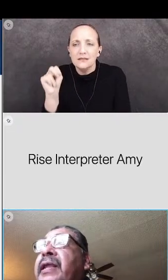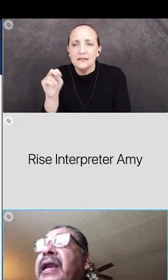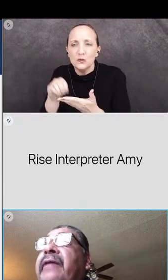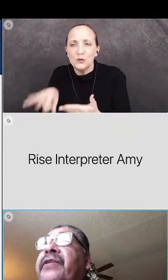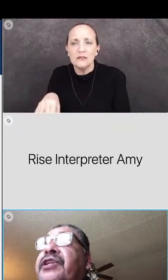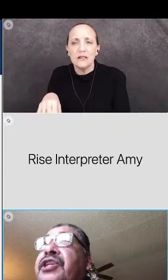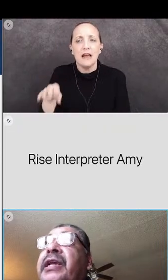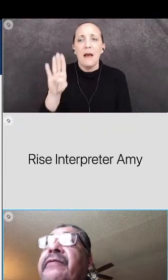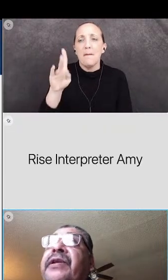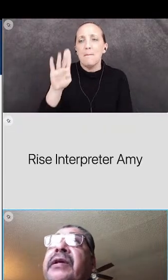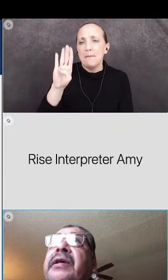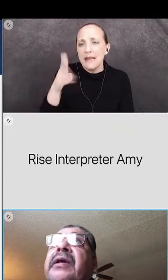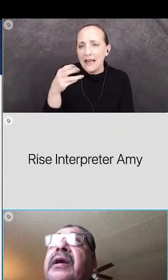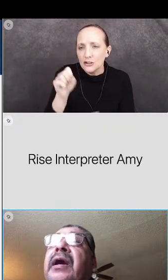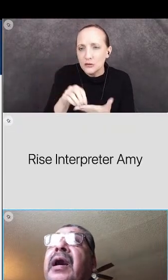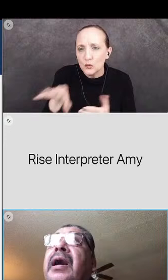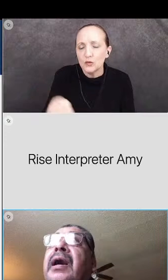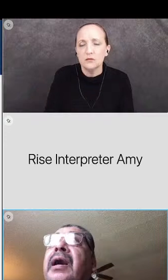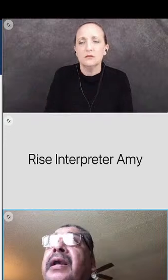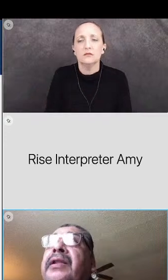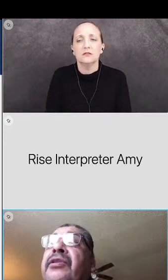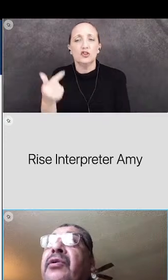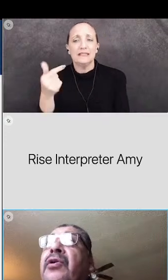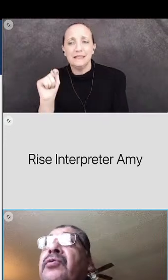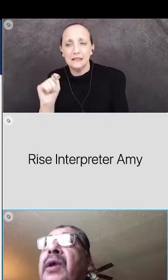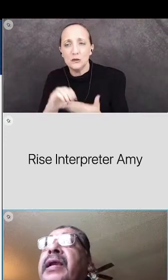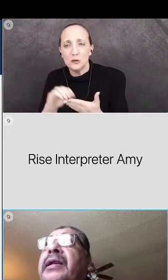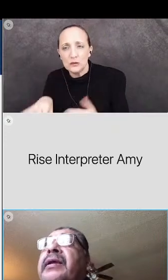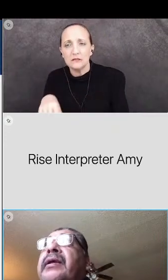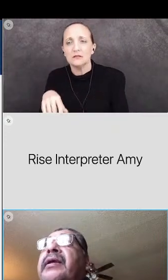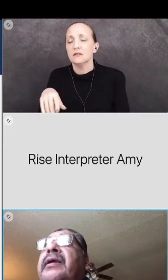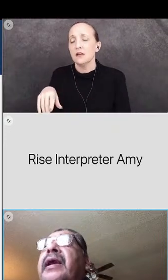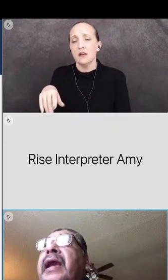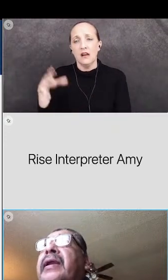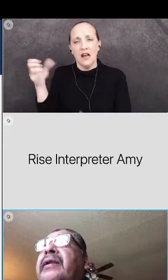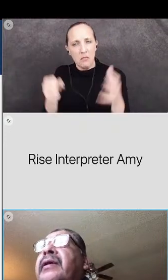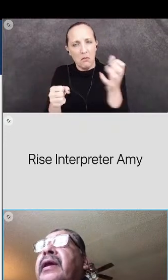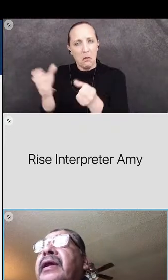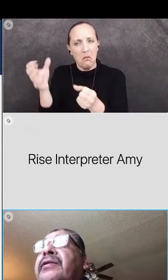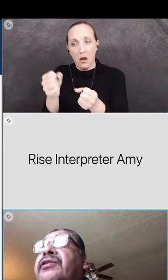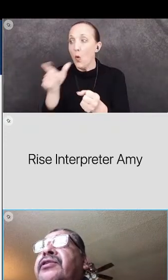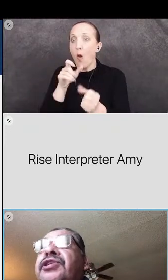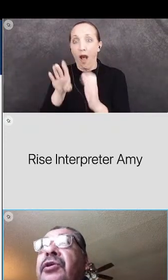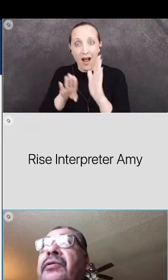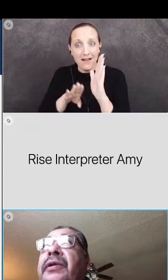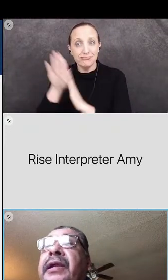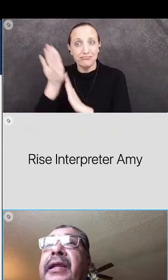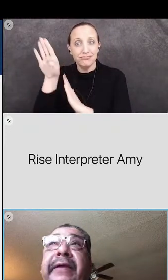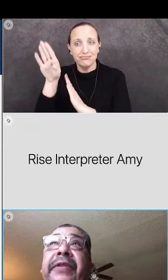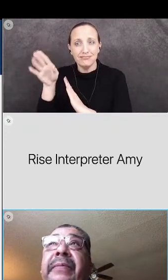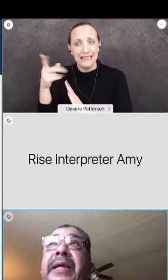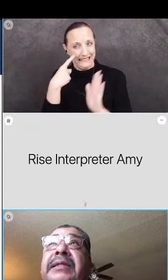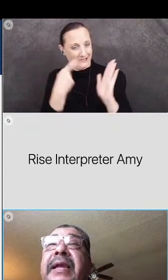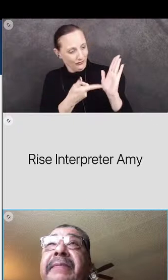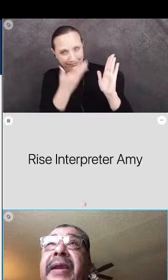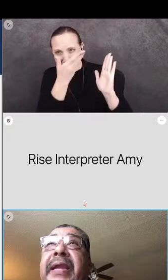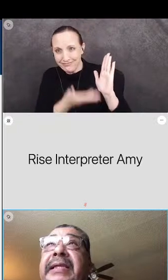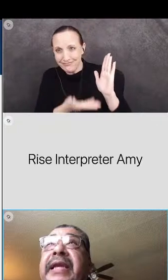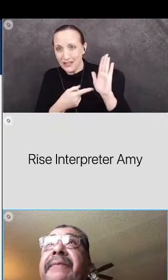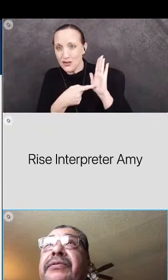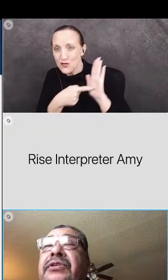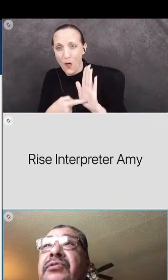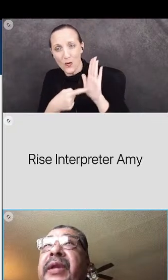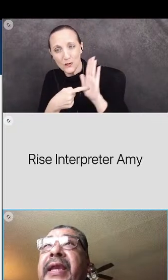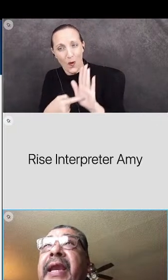Terrace that have achieved in their own right. And just show, give them as